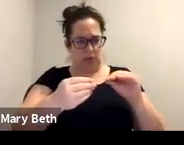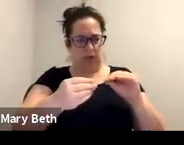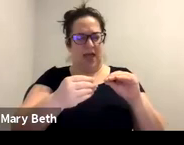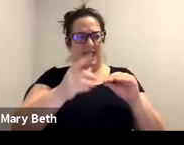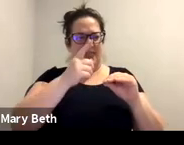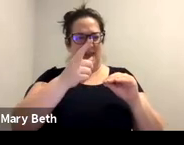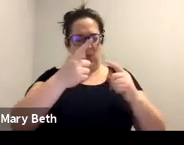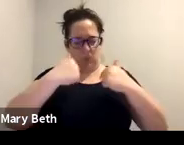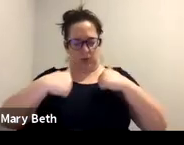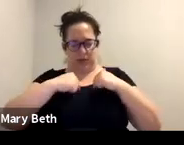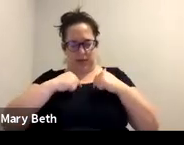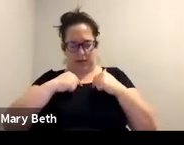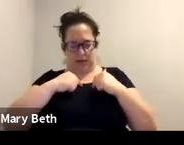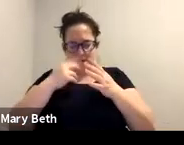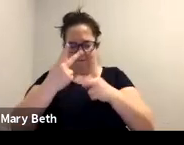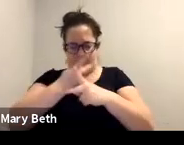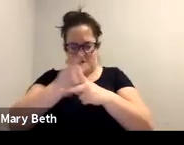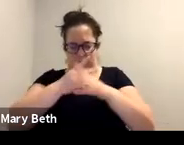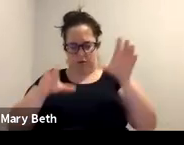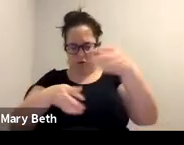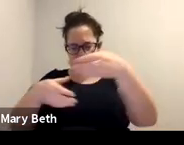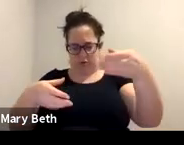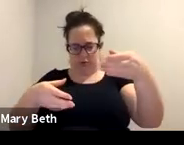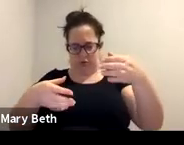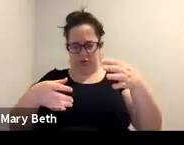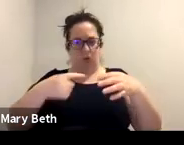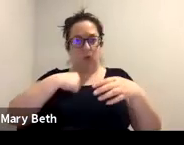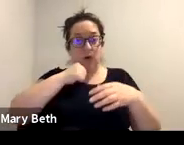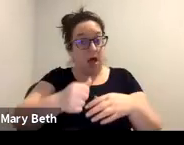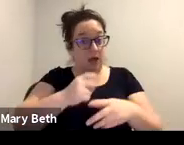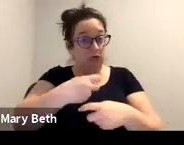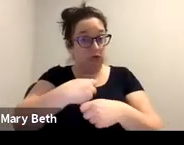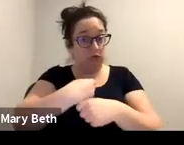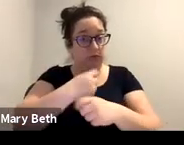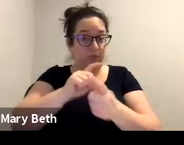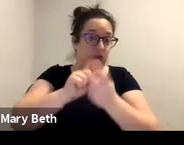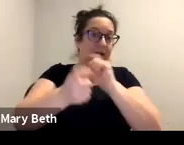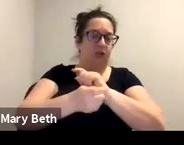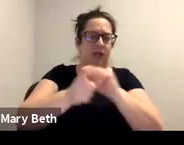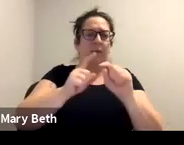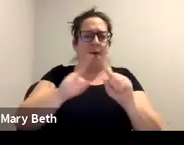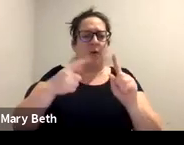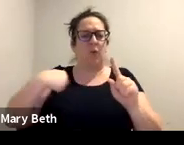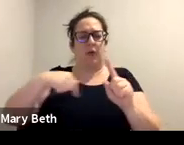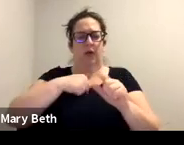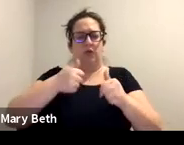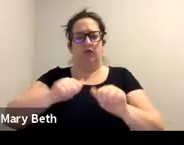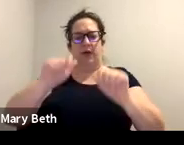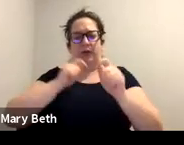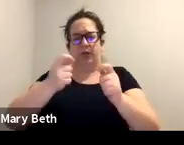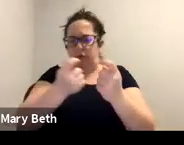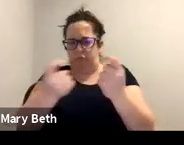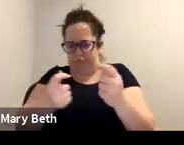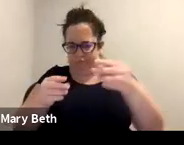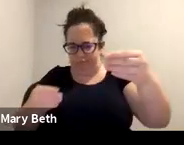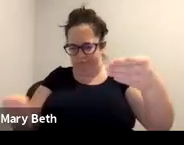take it. We're not lying about the information. We're not changing the information. We're just sort of changing what, or we're, um, identifying